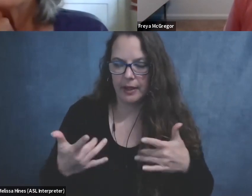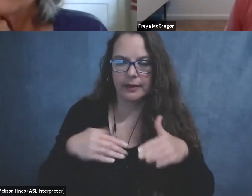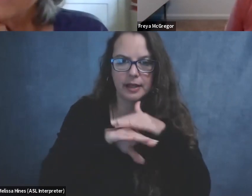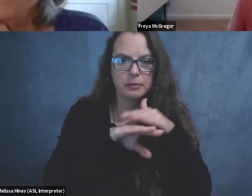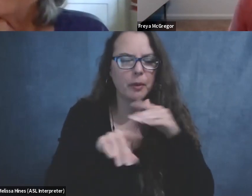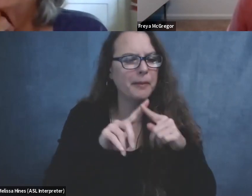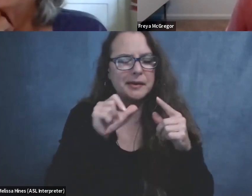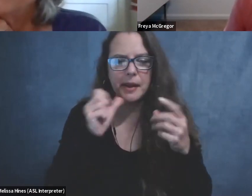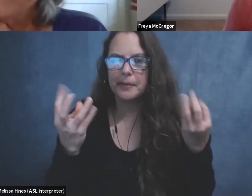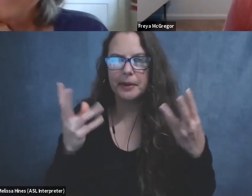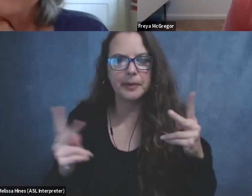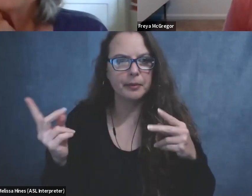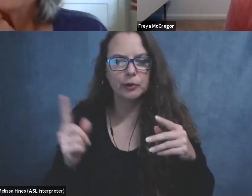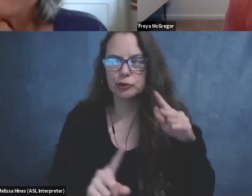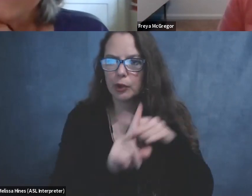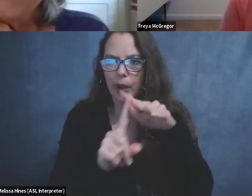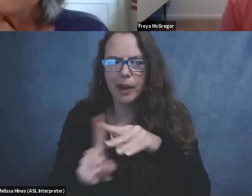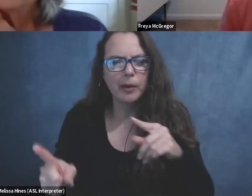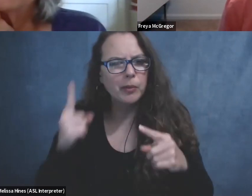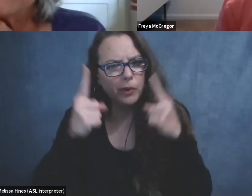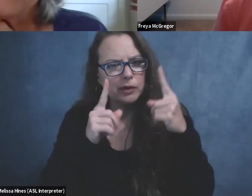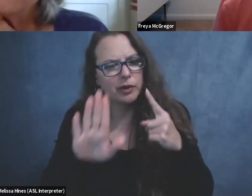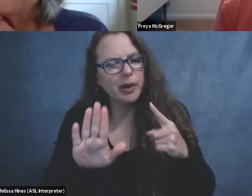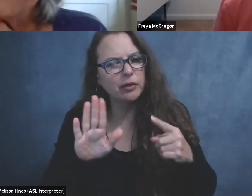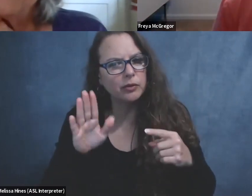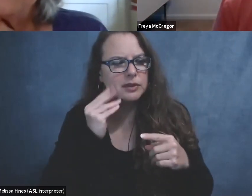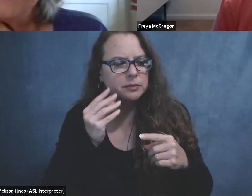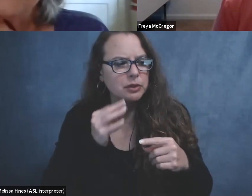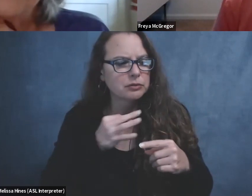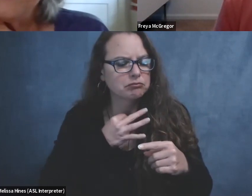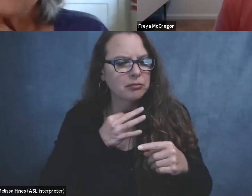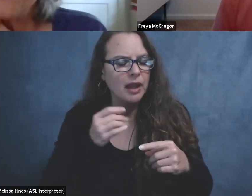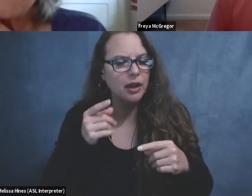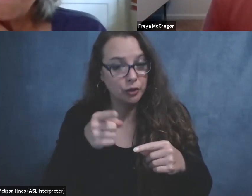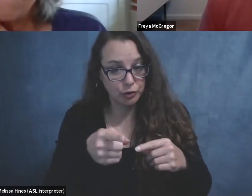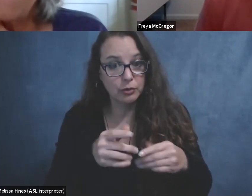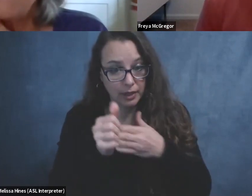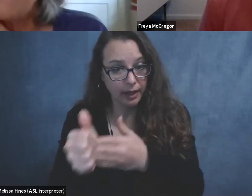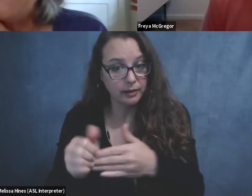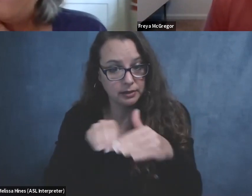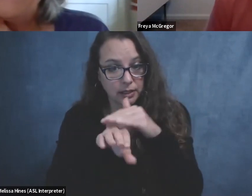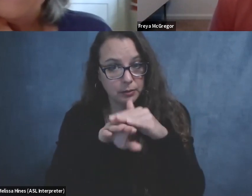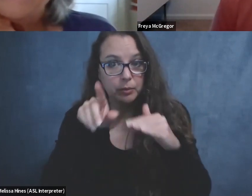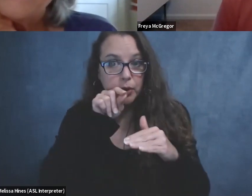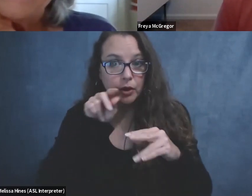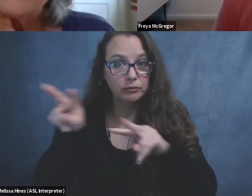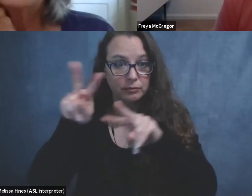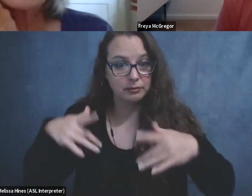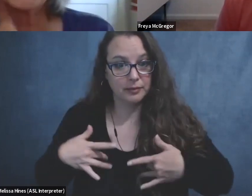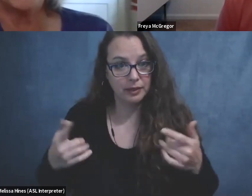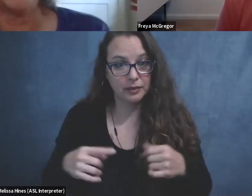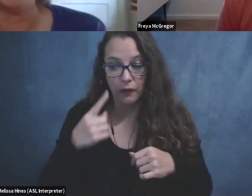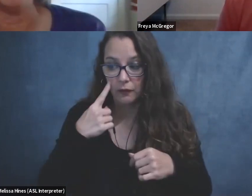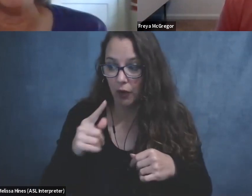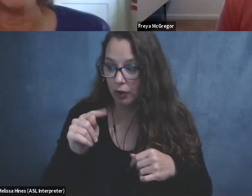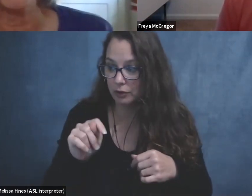Um, I was wondering about your experiences. Cause I know you've led a lot of, um, accessible bird outings, um, for Travis Audubon, um,